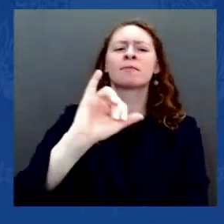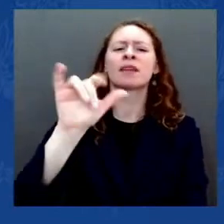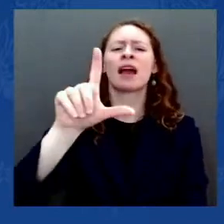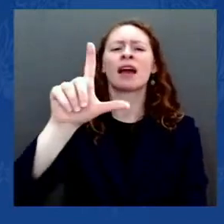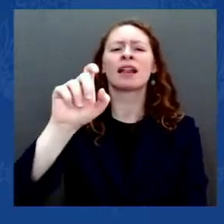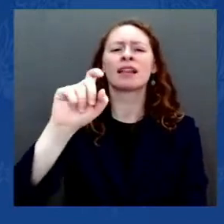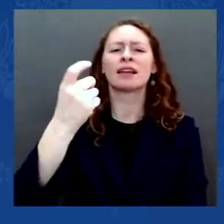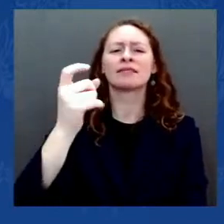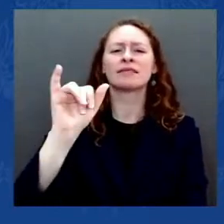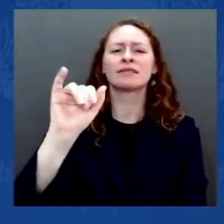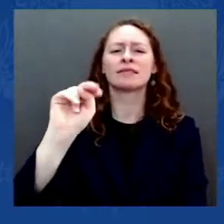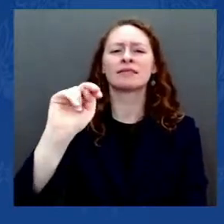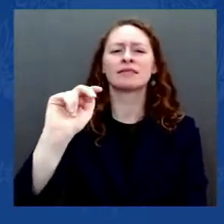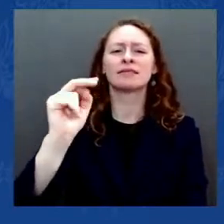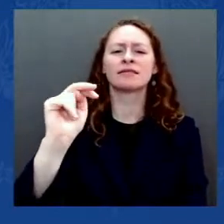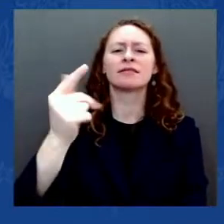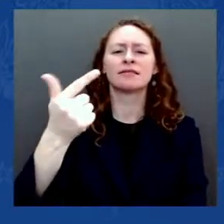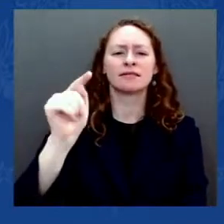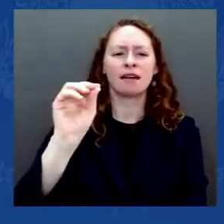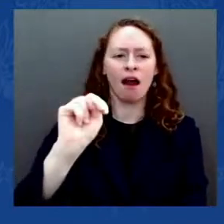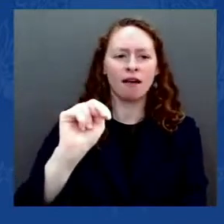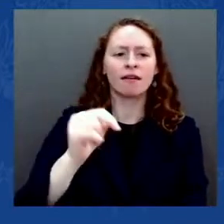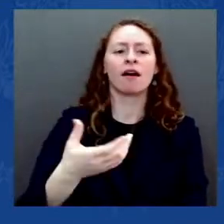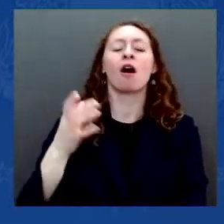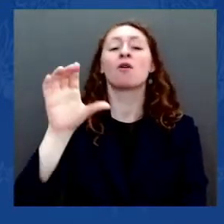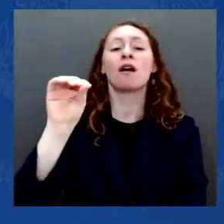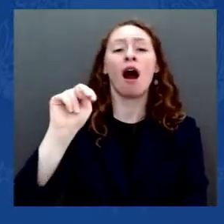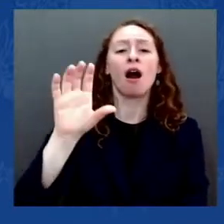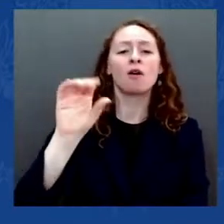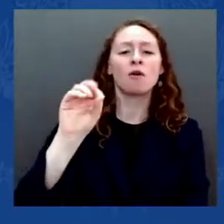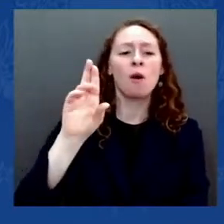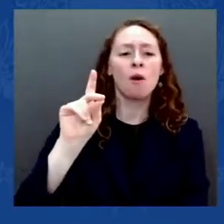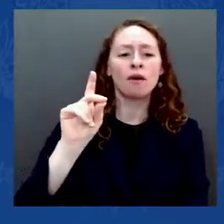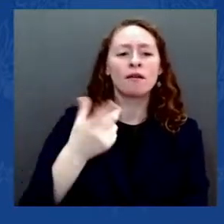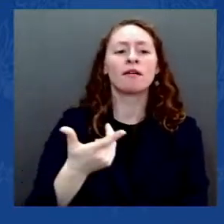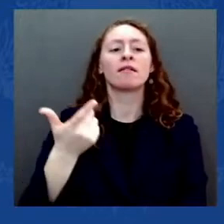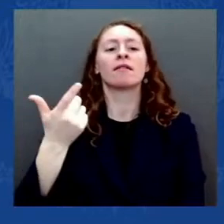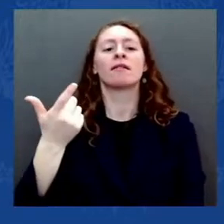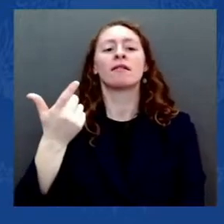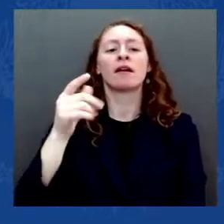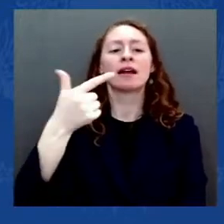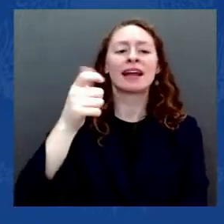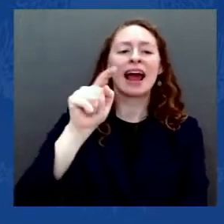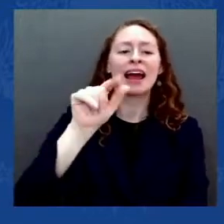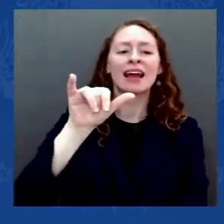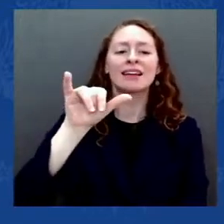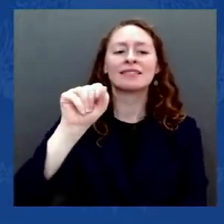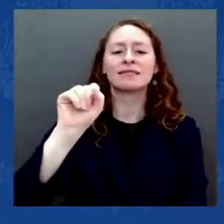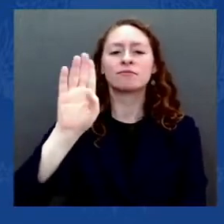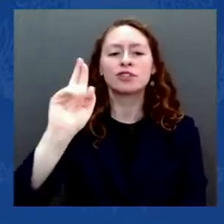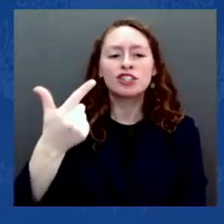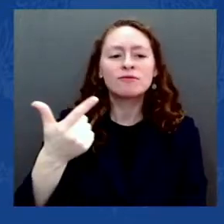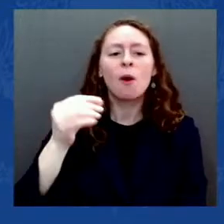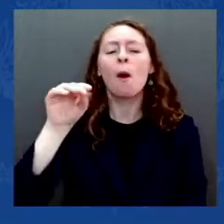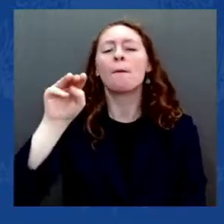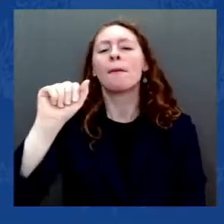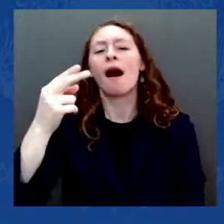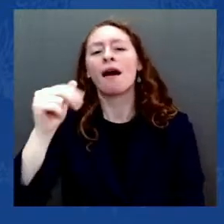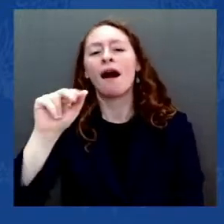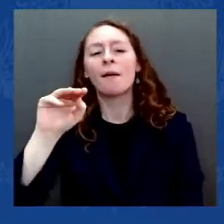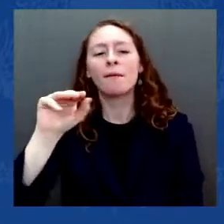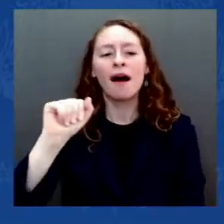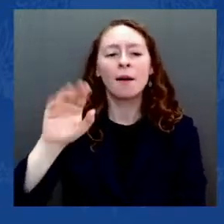What and what we're fighting for. The right to vote. The right to govern